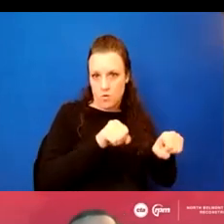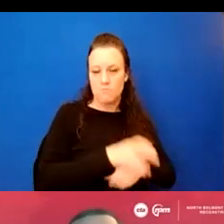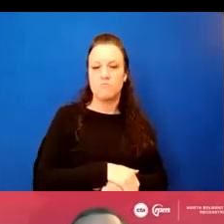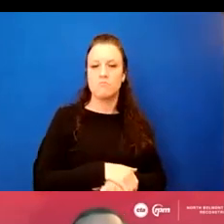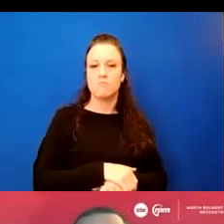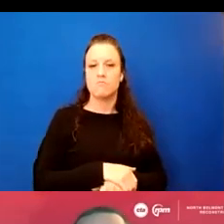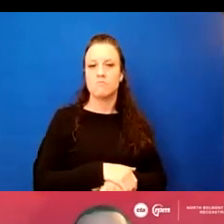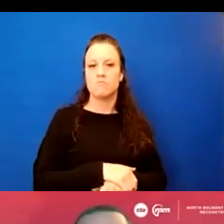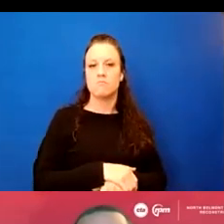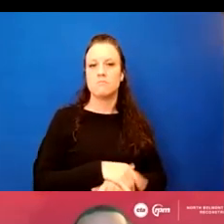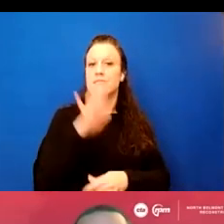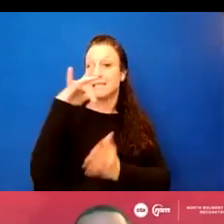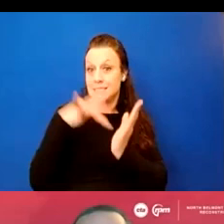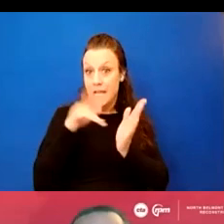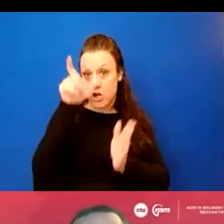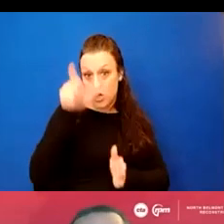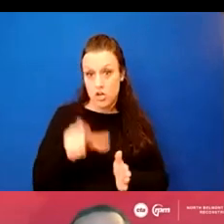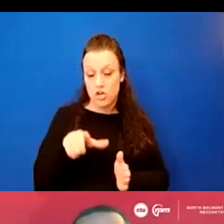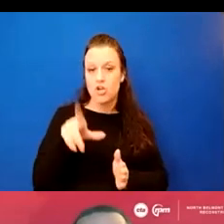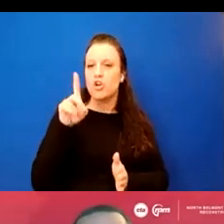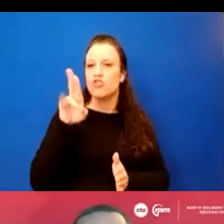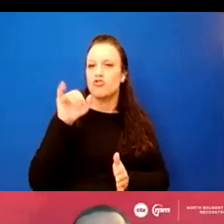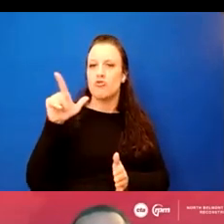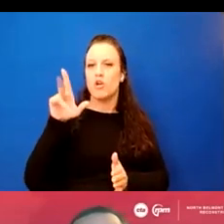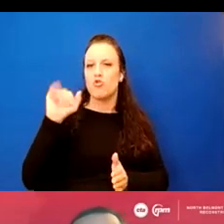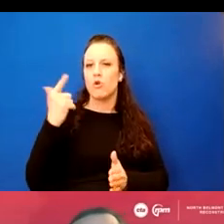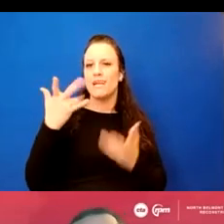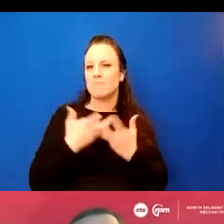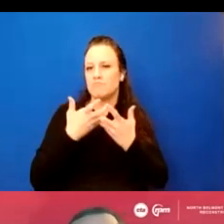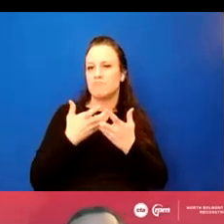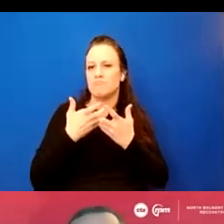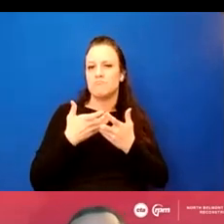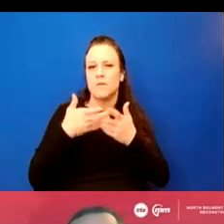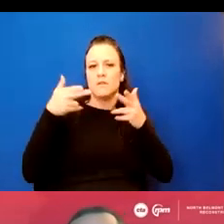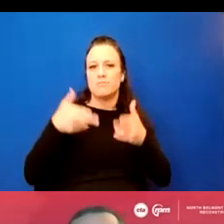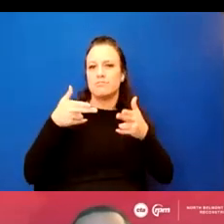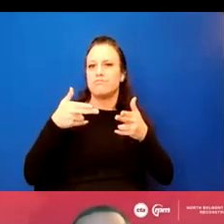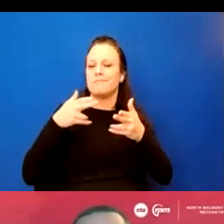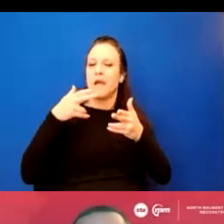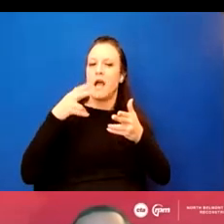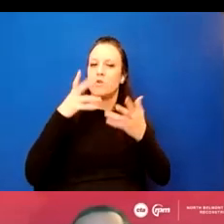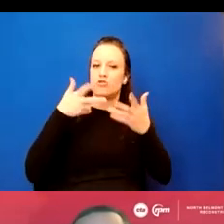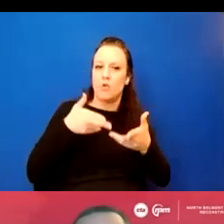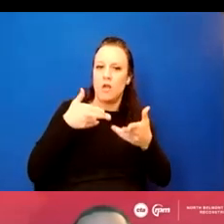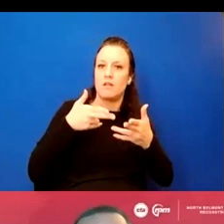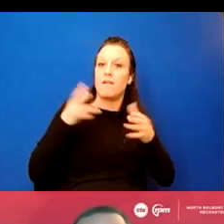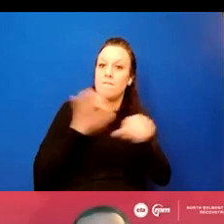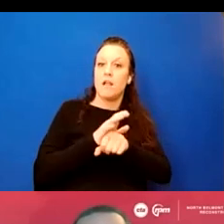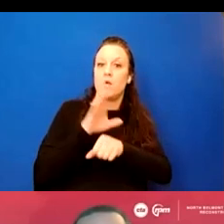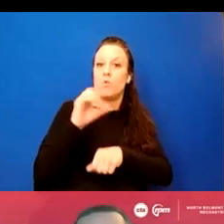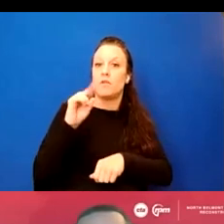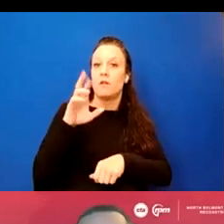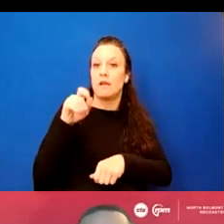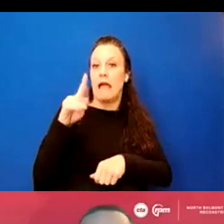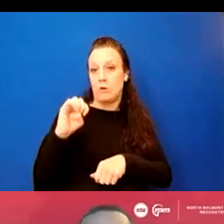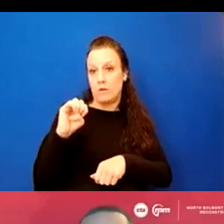The center slide there is the drill rig. We're talking about the drill foundations. Uh, we drill those, fill those with concrete and that actually holds